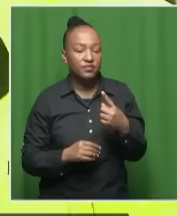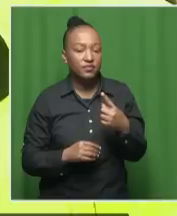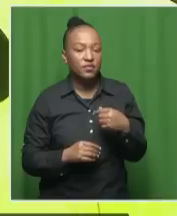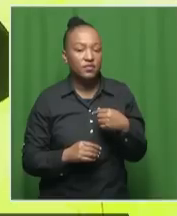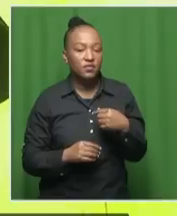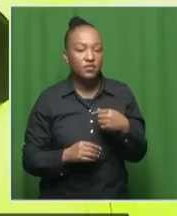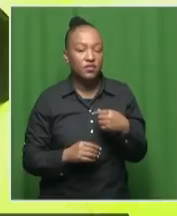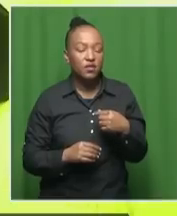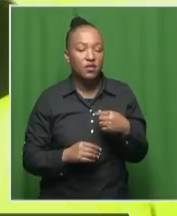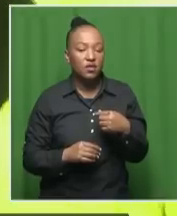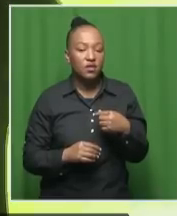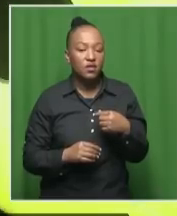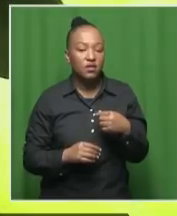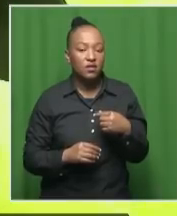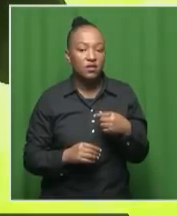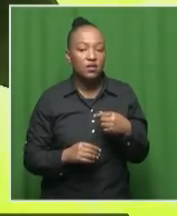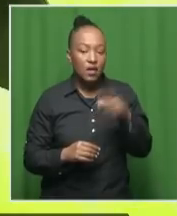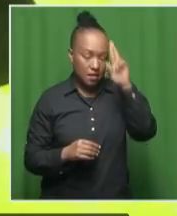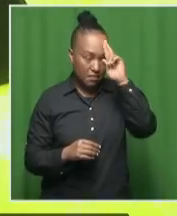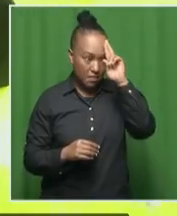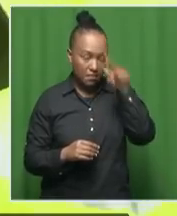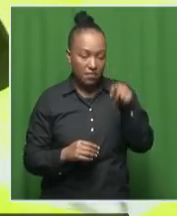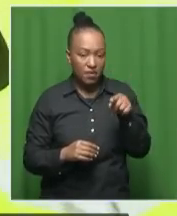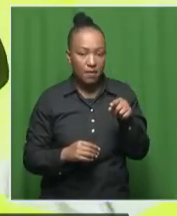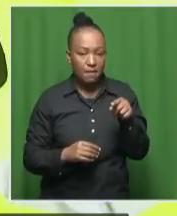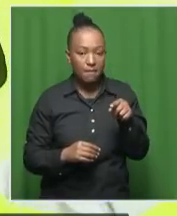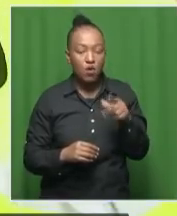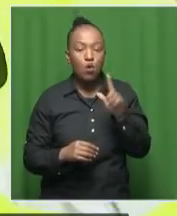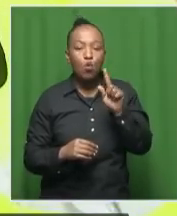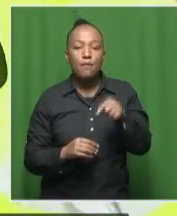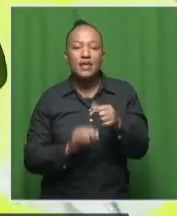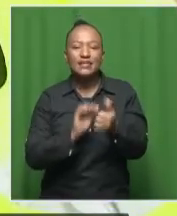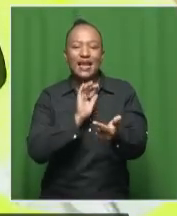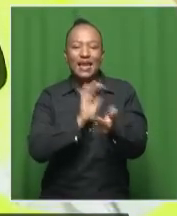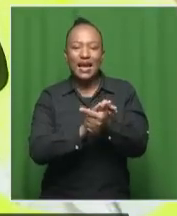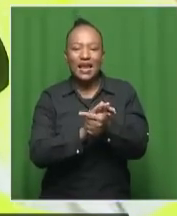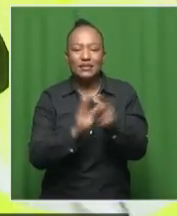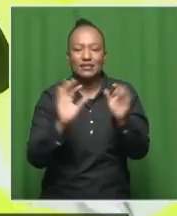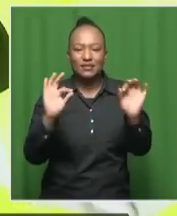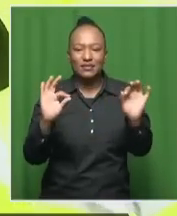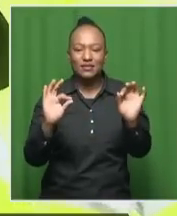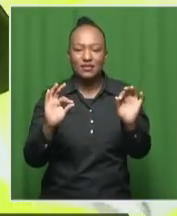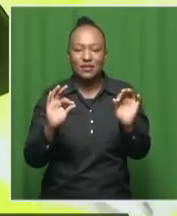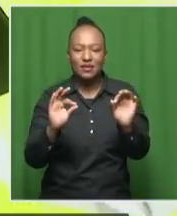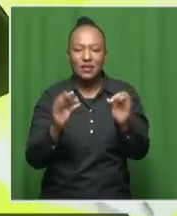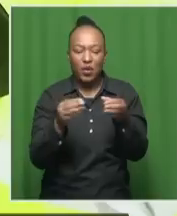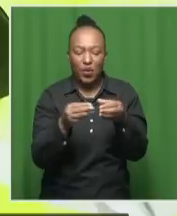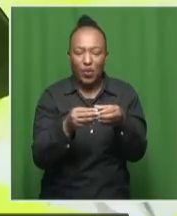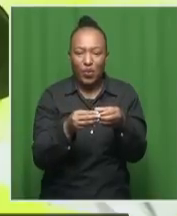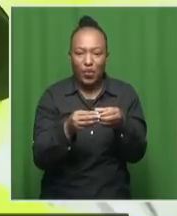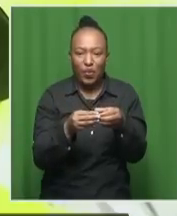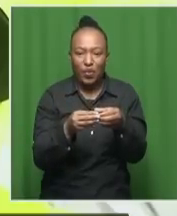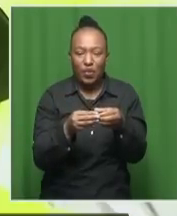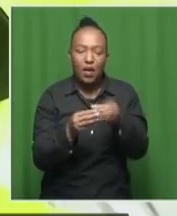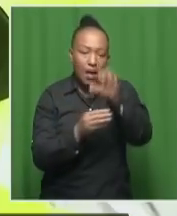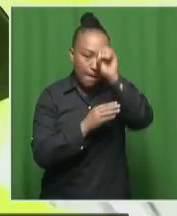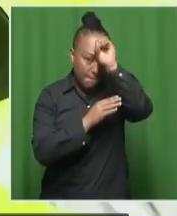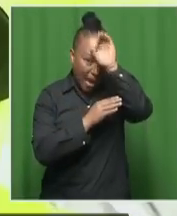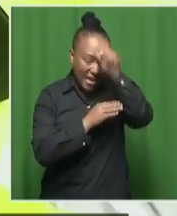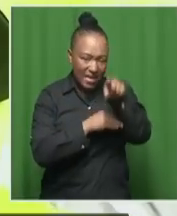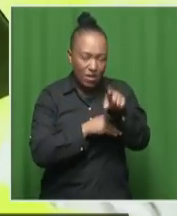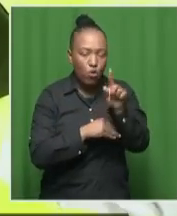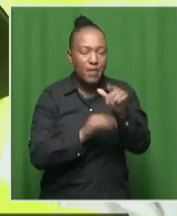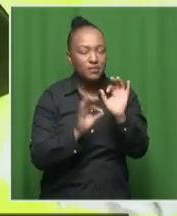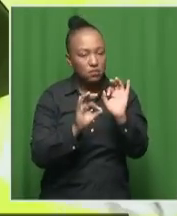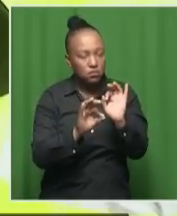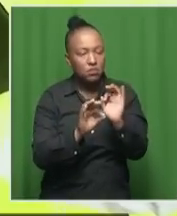to propose at some point, remember saying that we need to legalize this small scale mining. It's